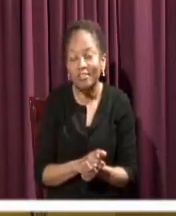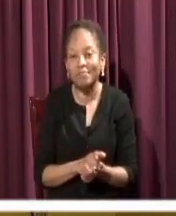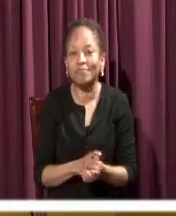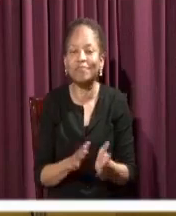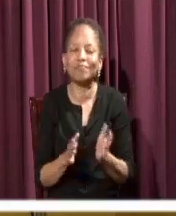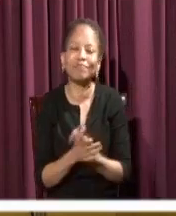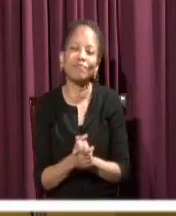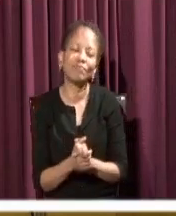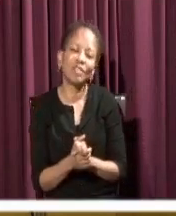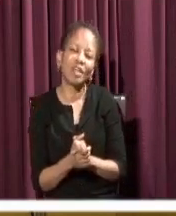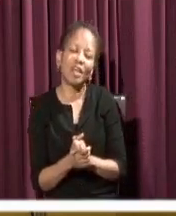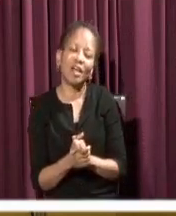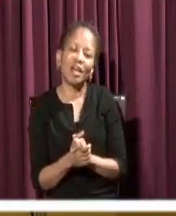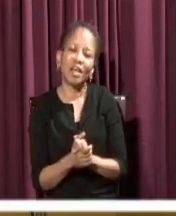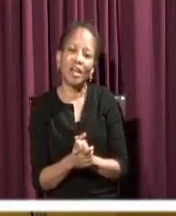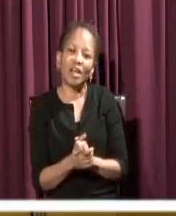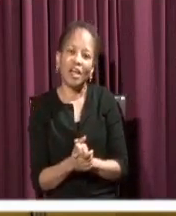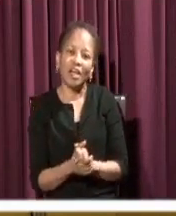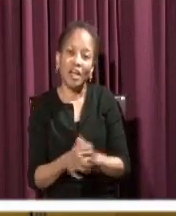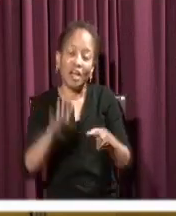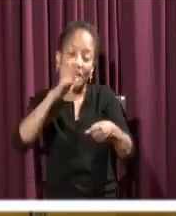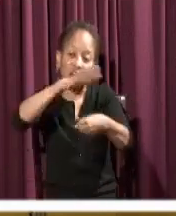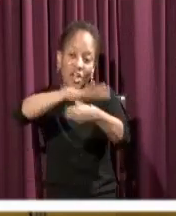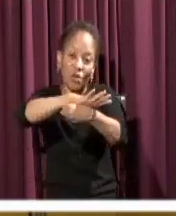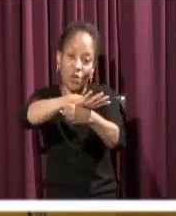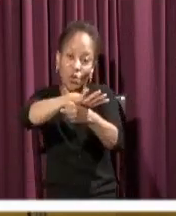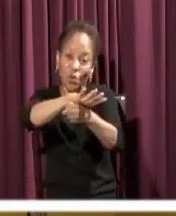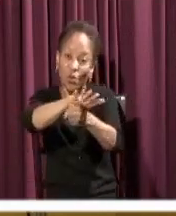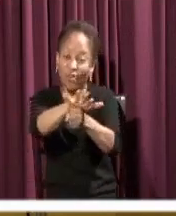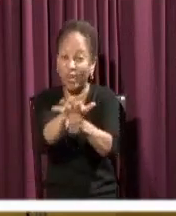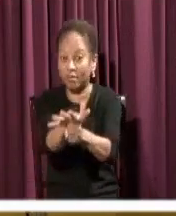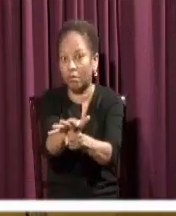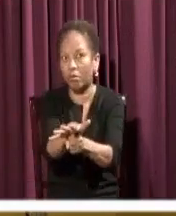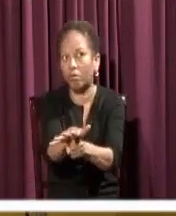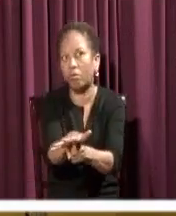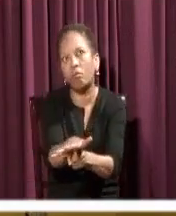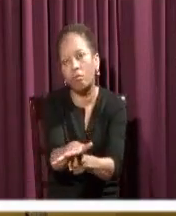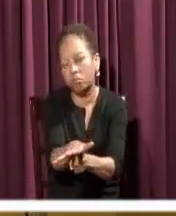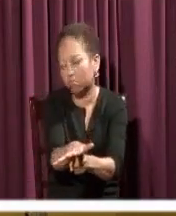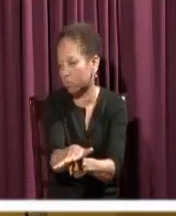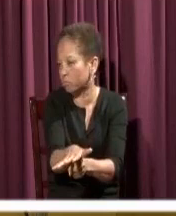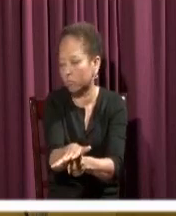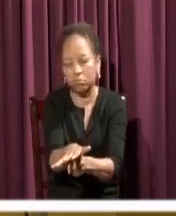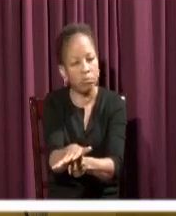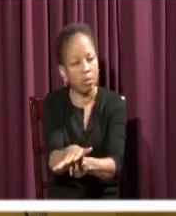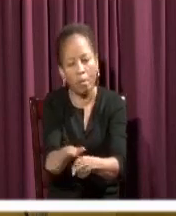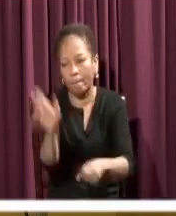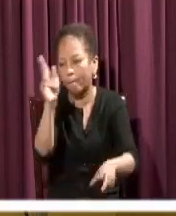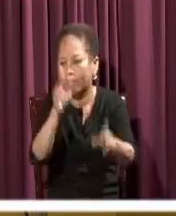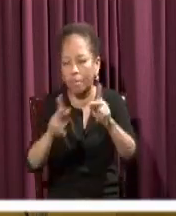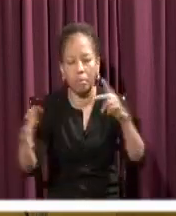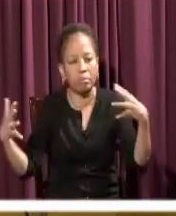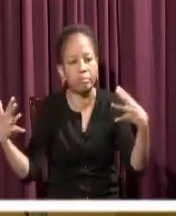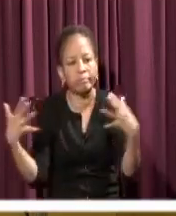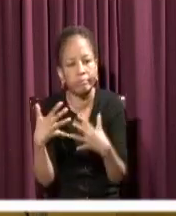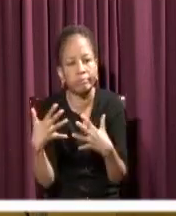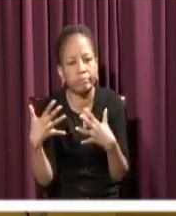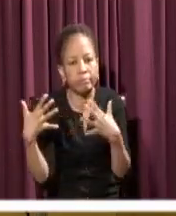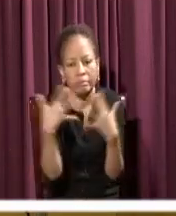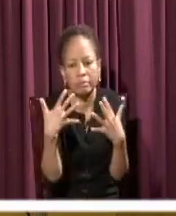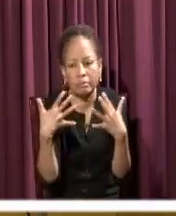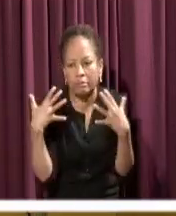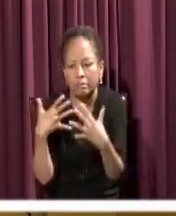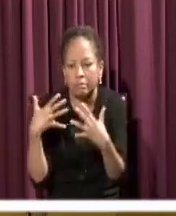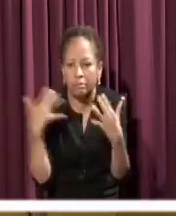And the gale force winds of coronavirus has been terrible. It has brought a fear into this nation, into the